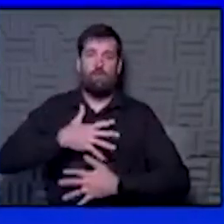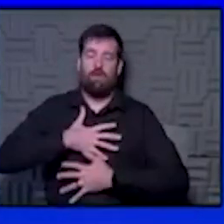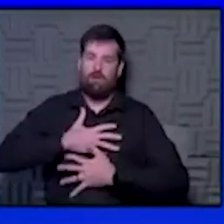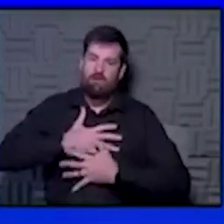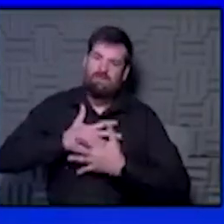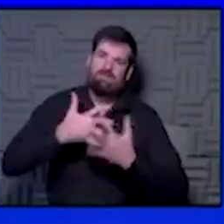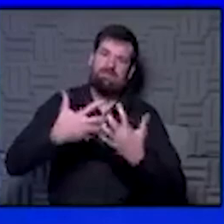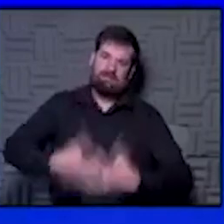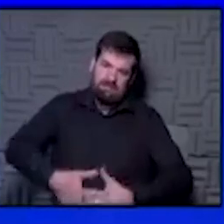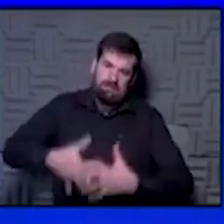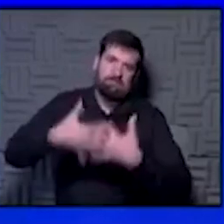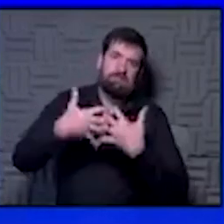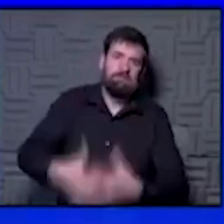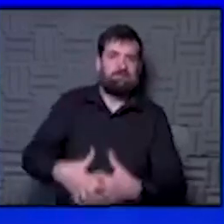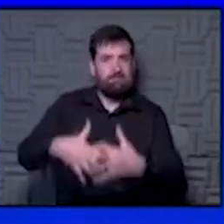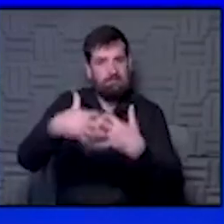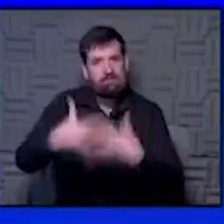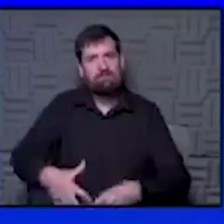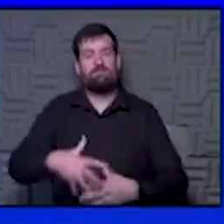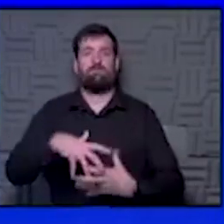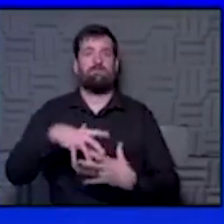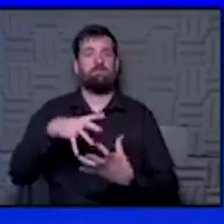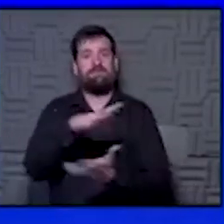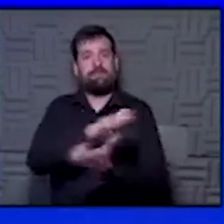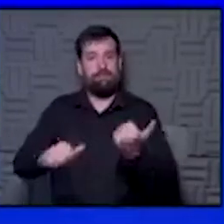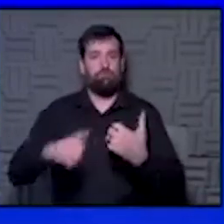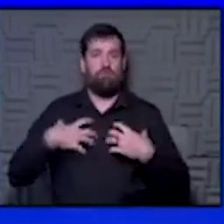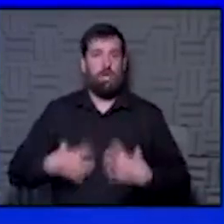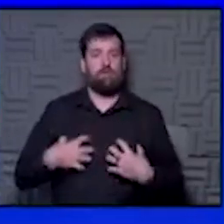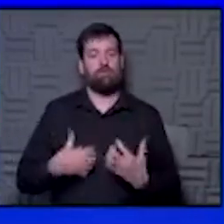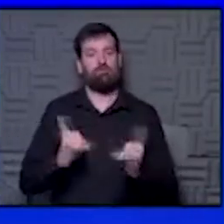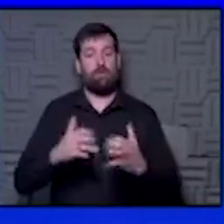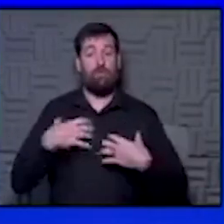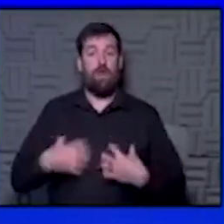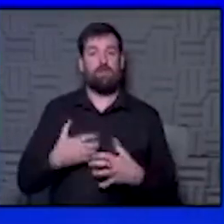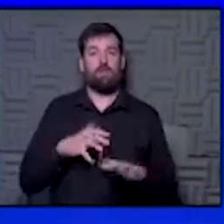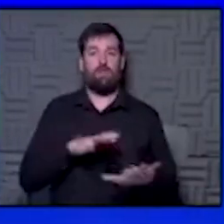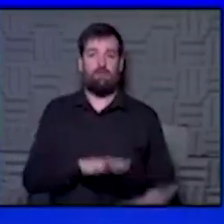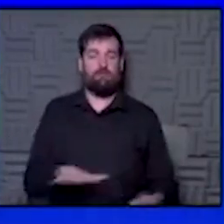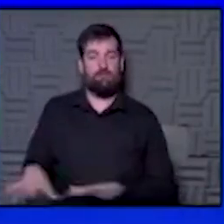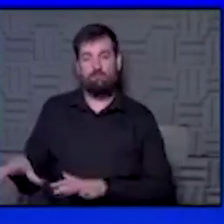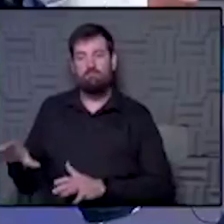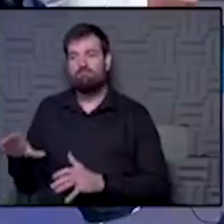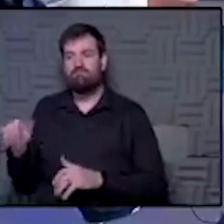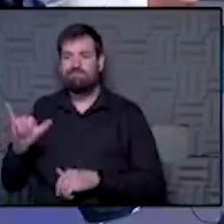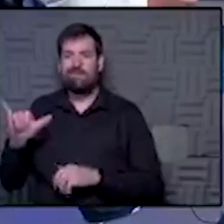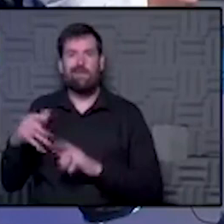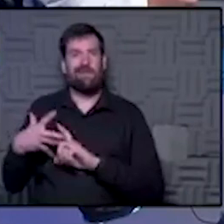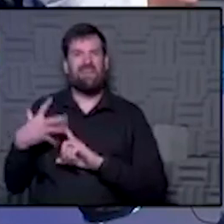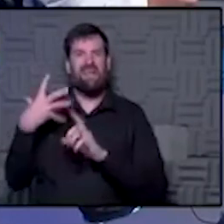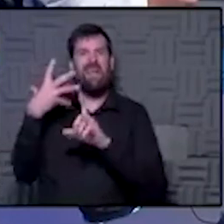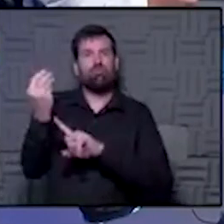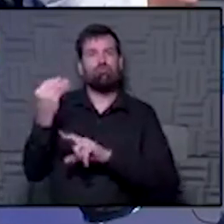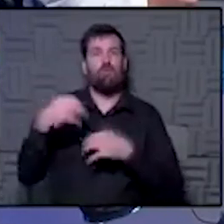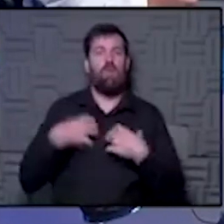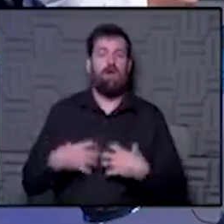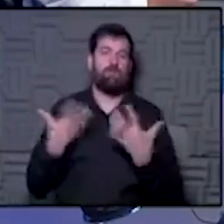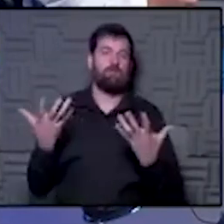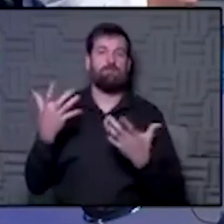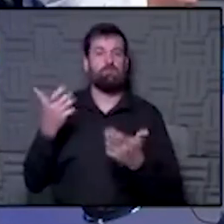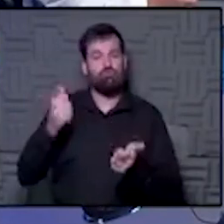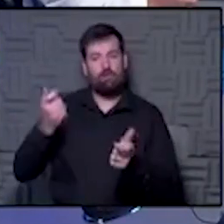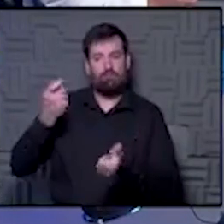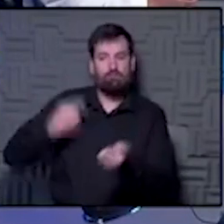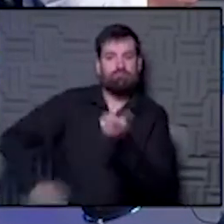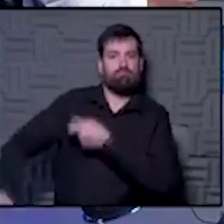so hard it's doing damage to your lungs. So we try to rest your lung, let your lung heal a little bit. And essentially, it's kind of like an external lung to try and get oxygen